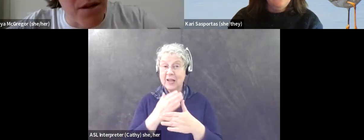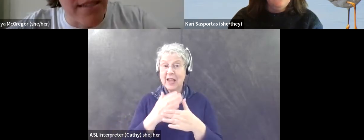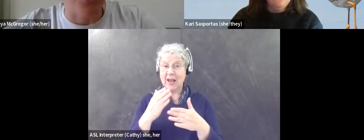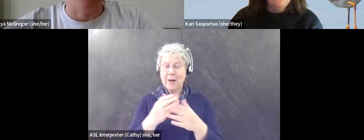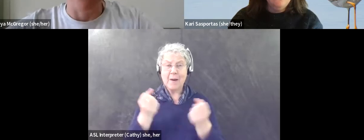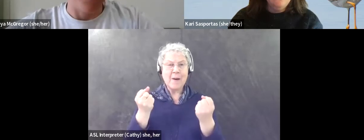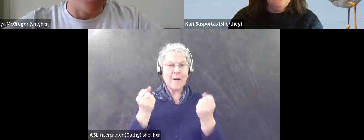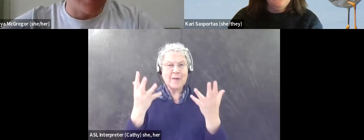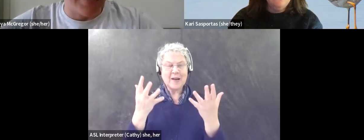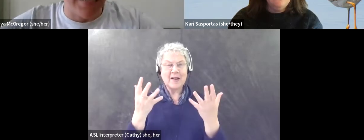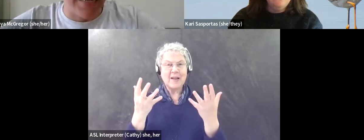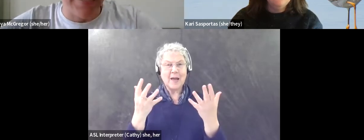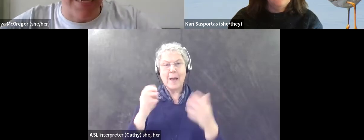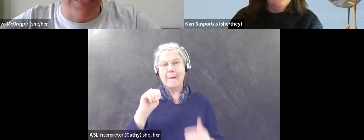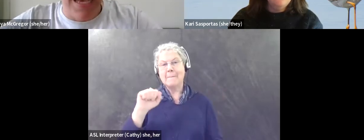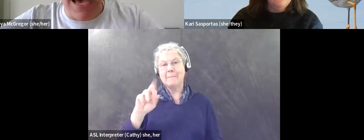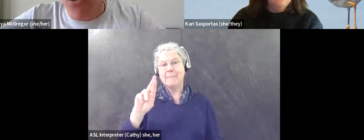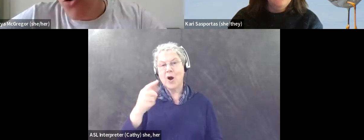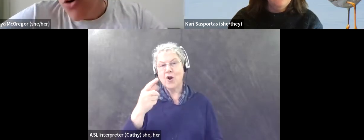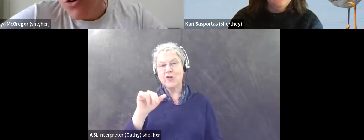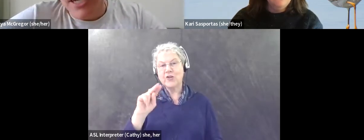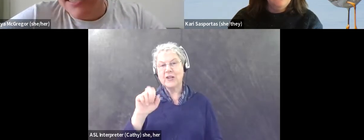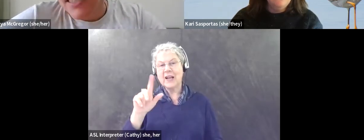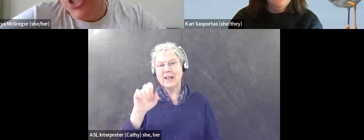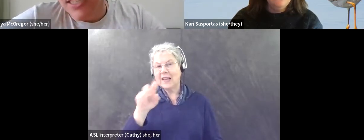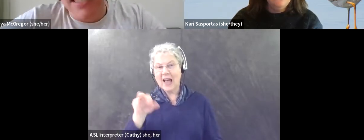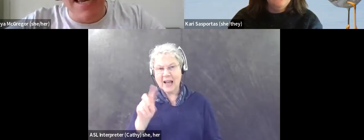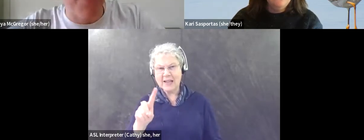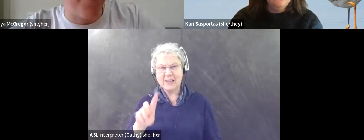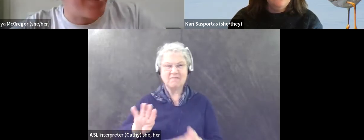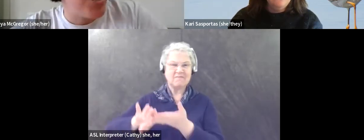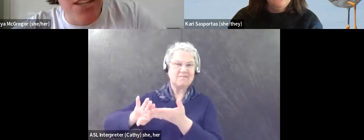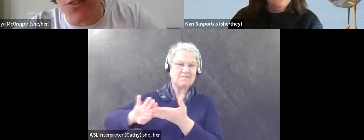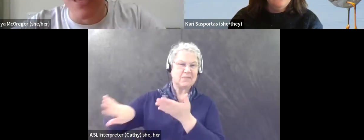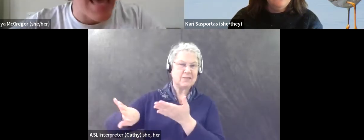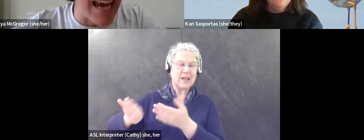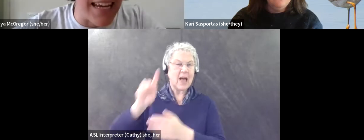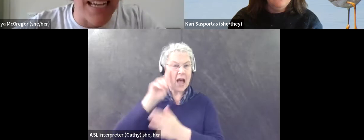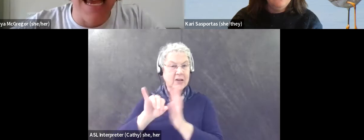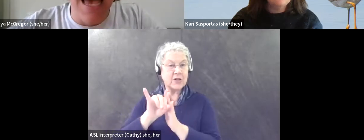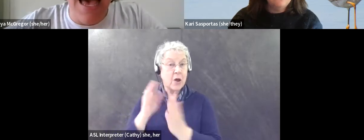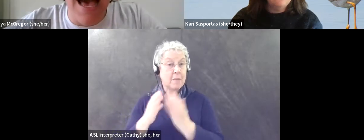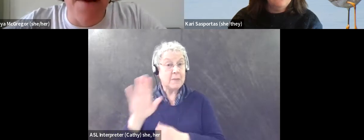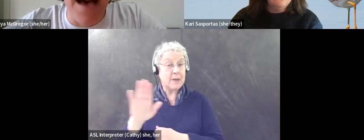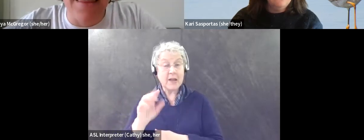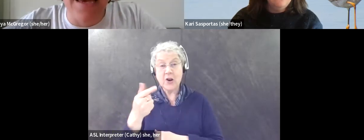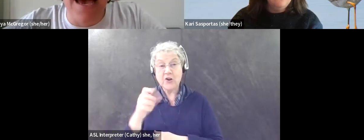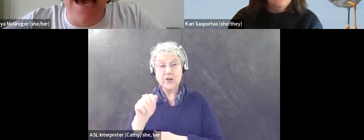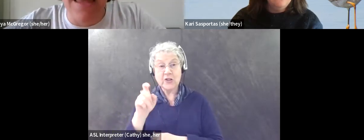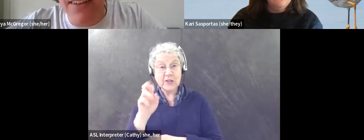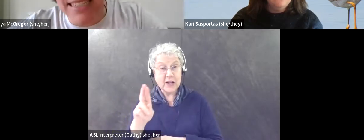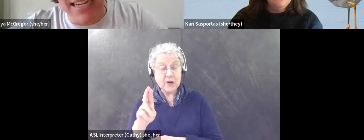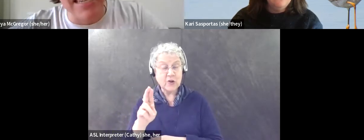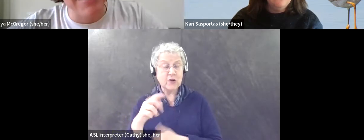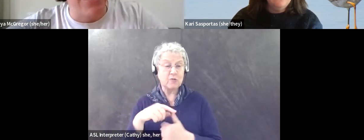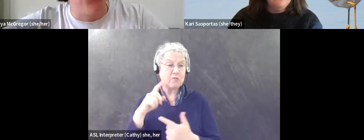multiple historically marginalized identities and, uh, or, or just, just maybe their gender or their age. And, um, are there